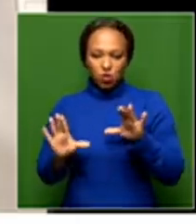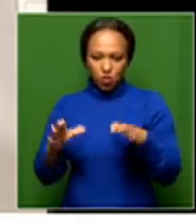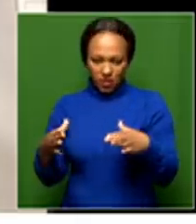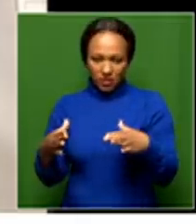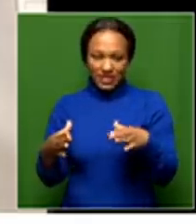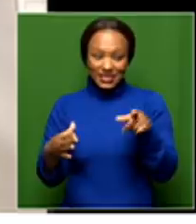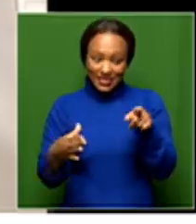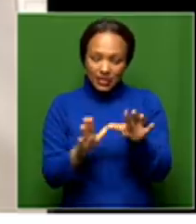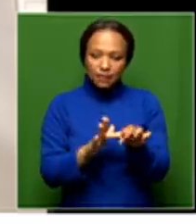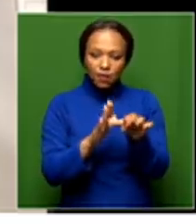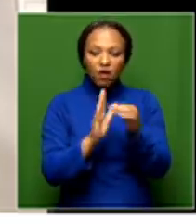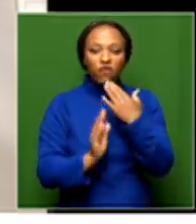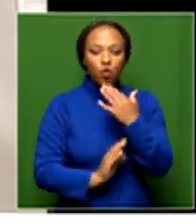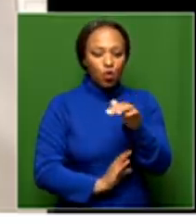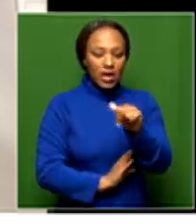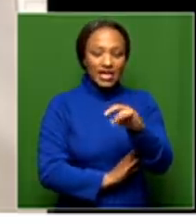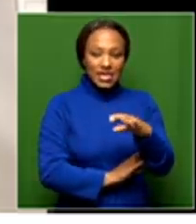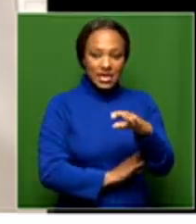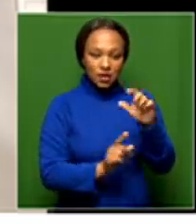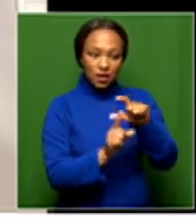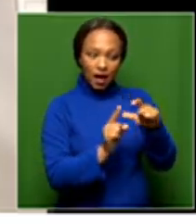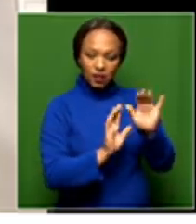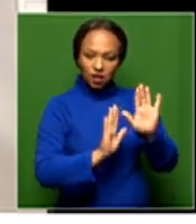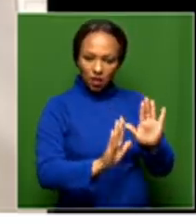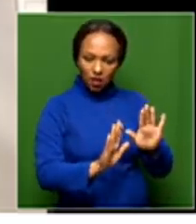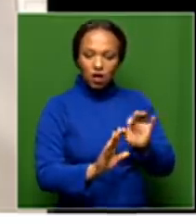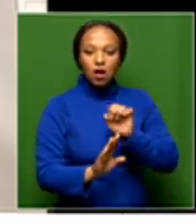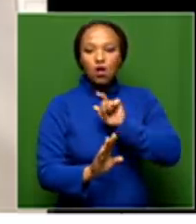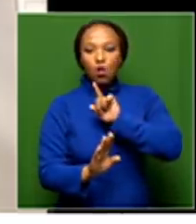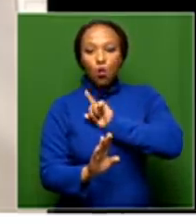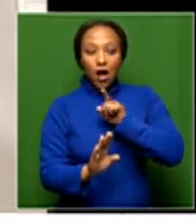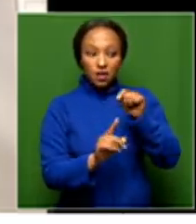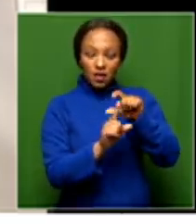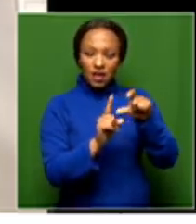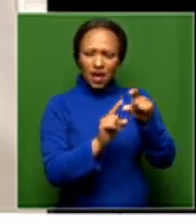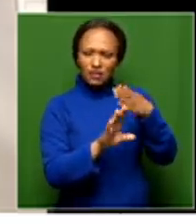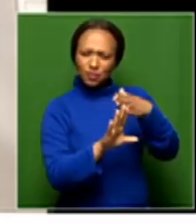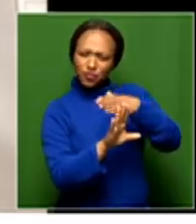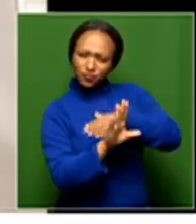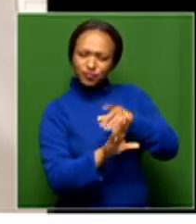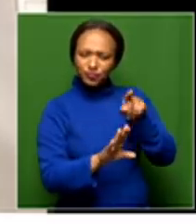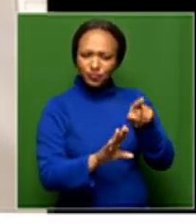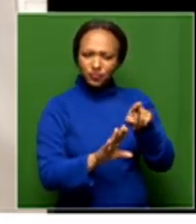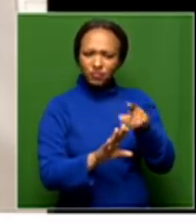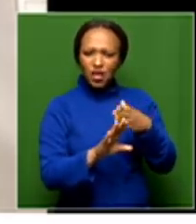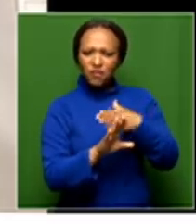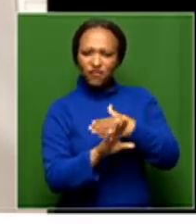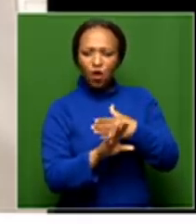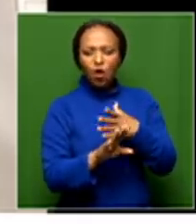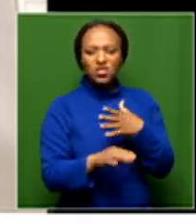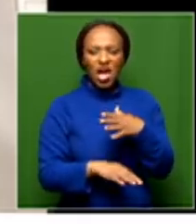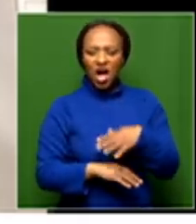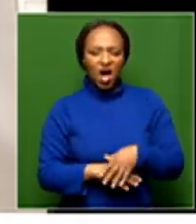in the ANC culture because this culture, which was innocent until